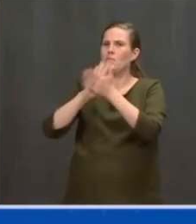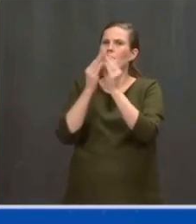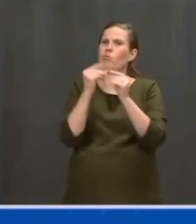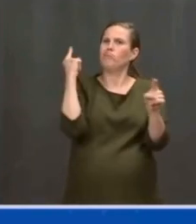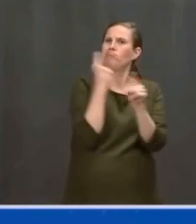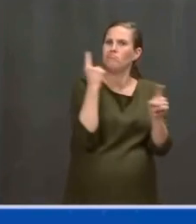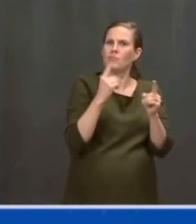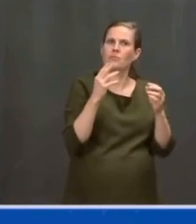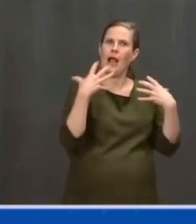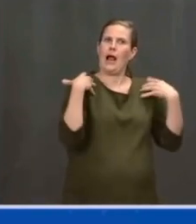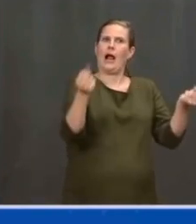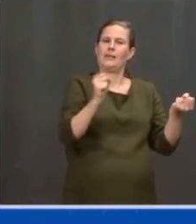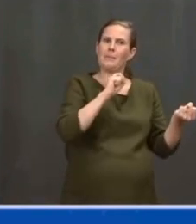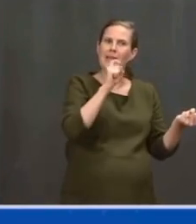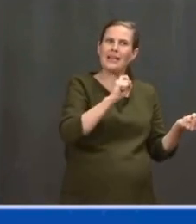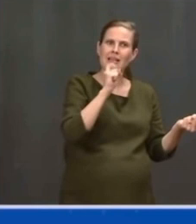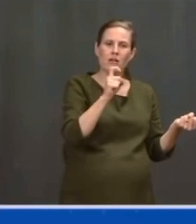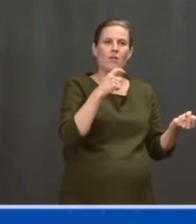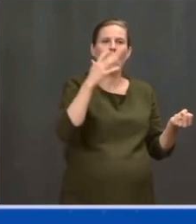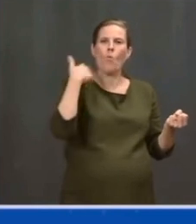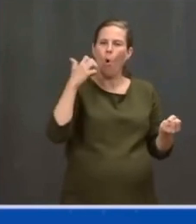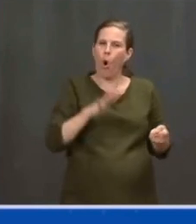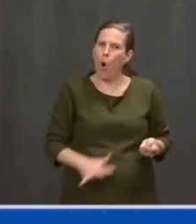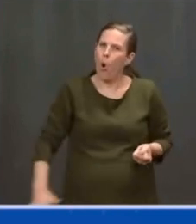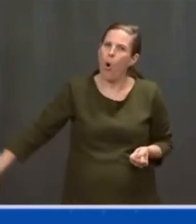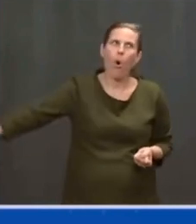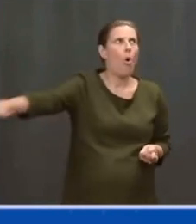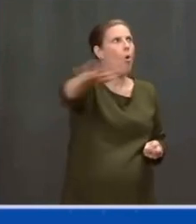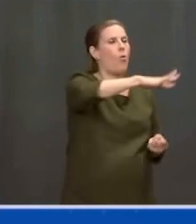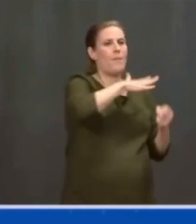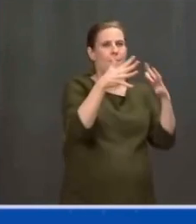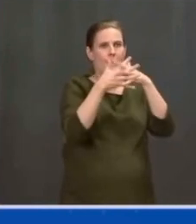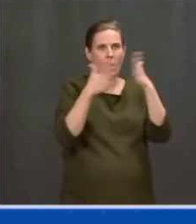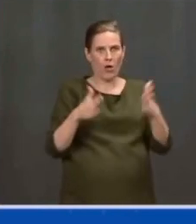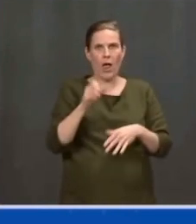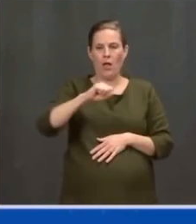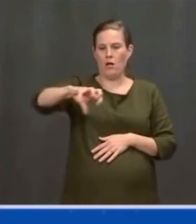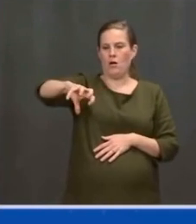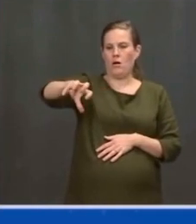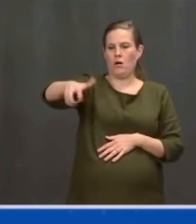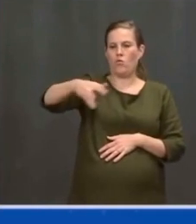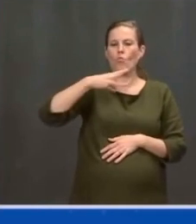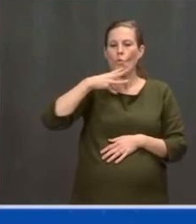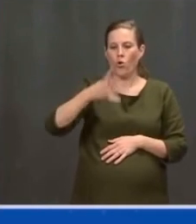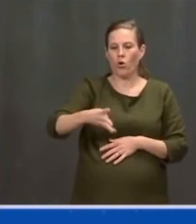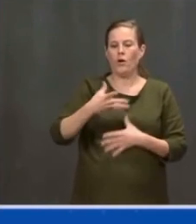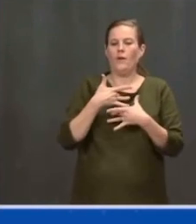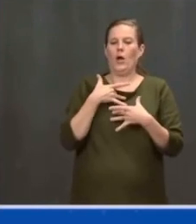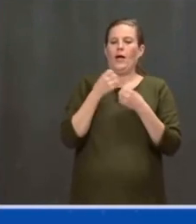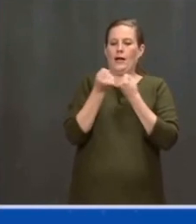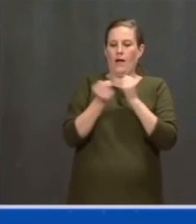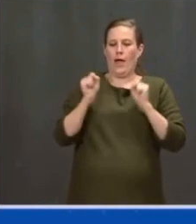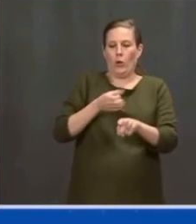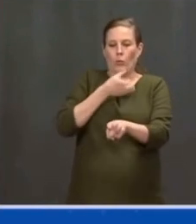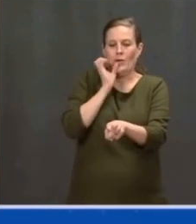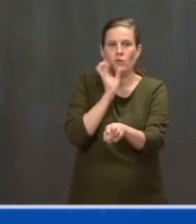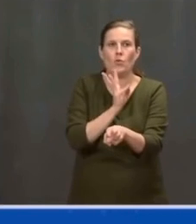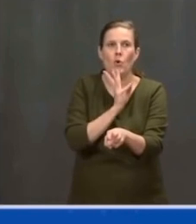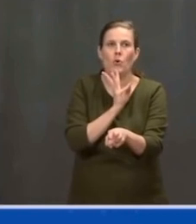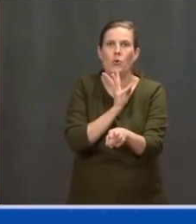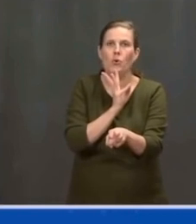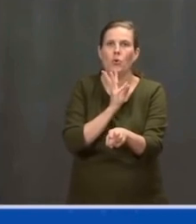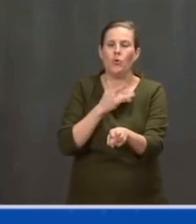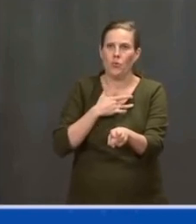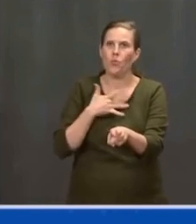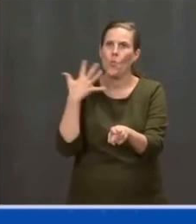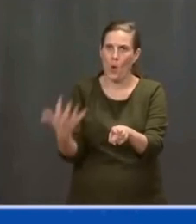every child, every turn on a faucet of her fountain and drink clean water. With each